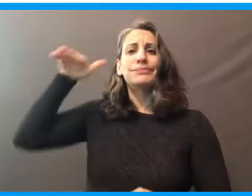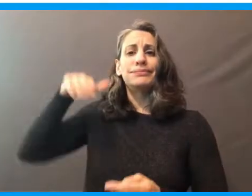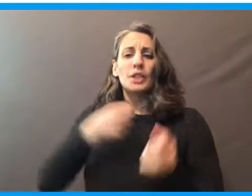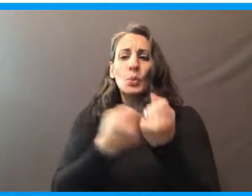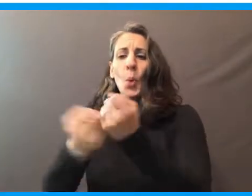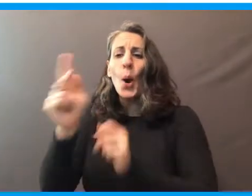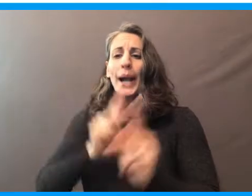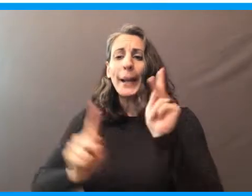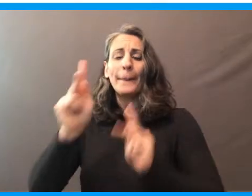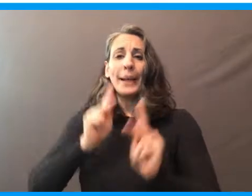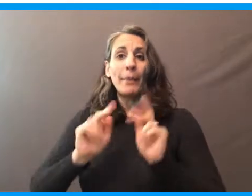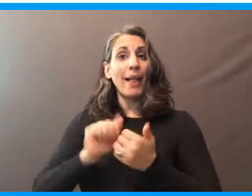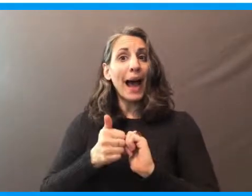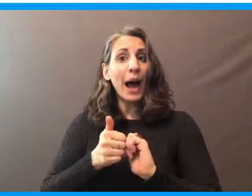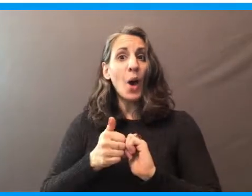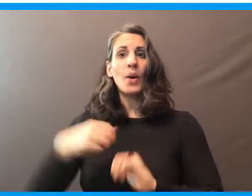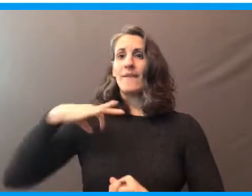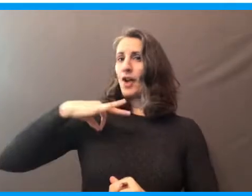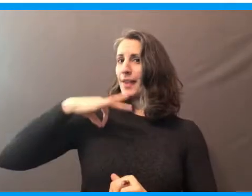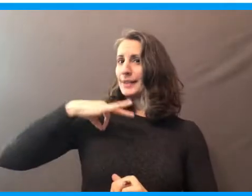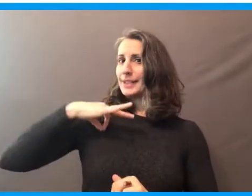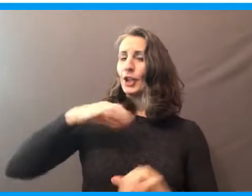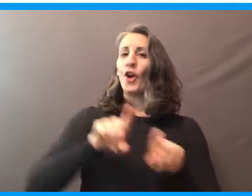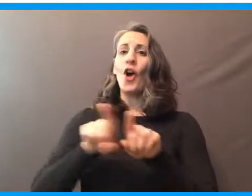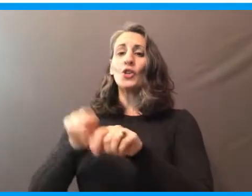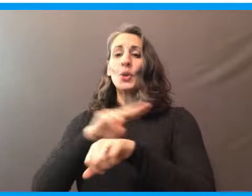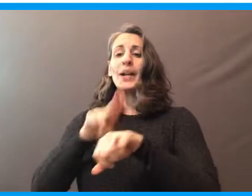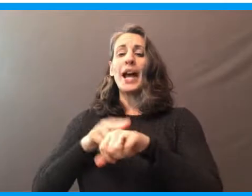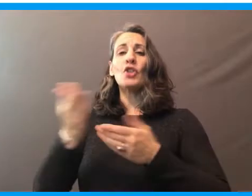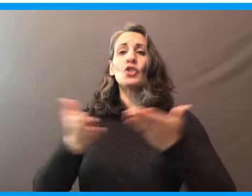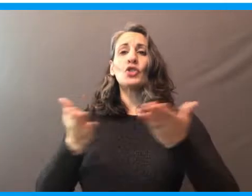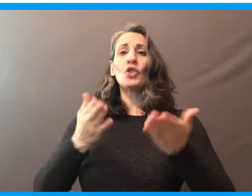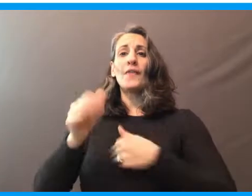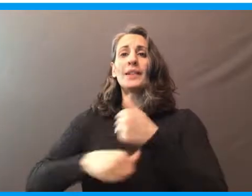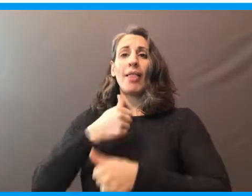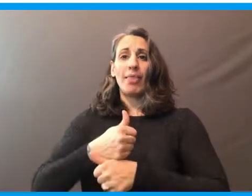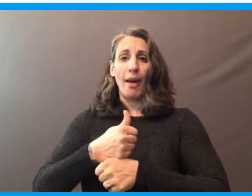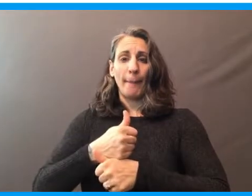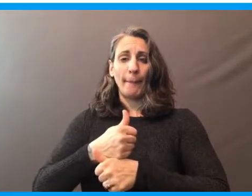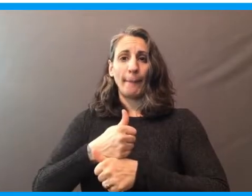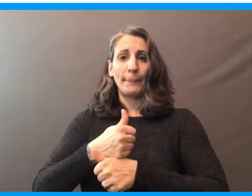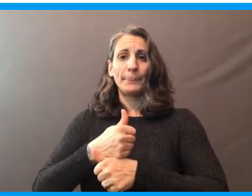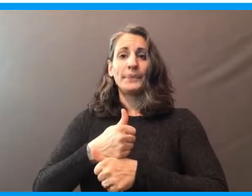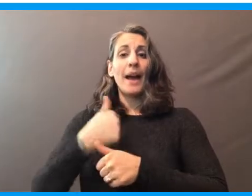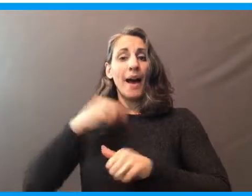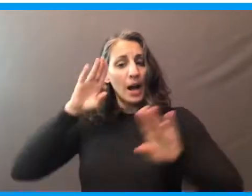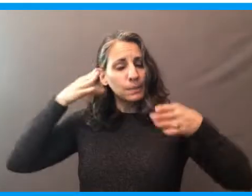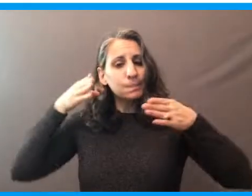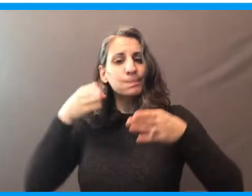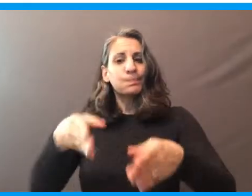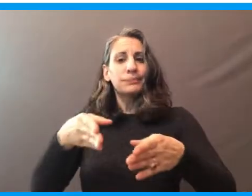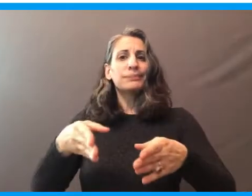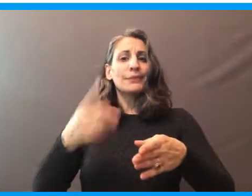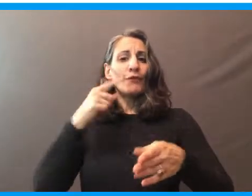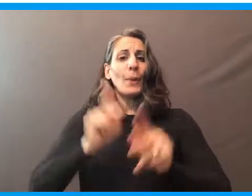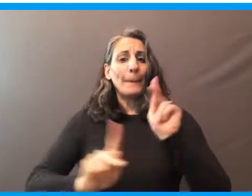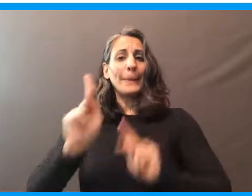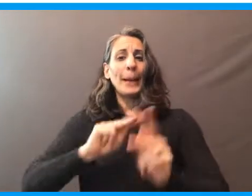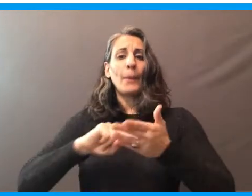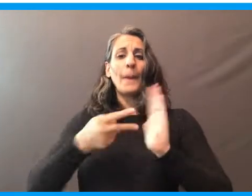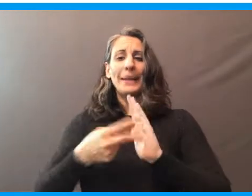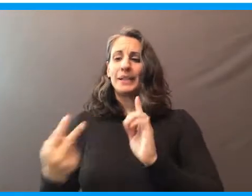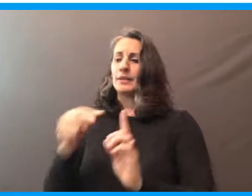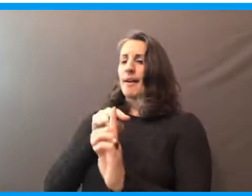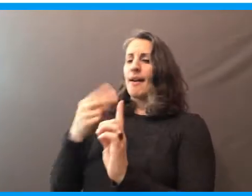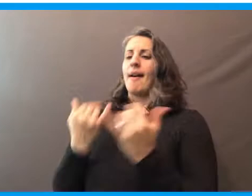as I can remember. As a lifelong volunteer and a National Service alum, dedicating my life to service has given me a